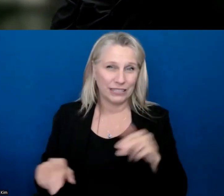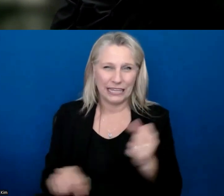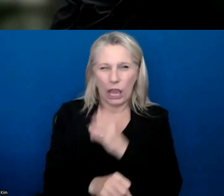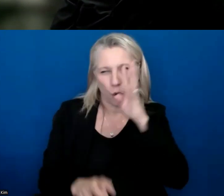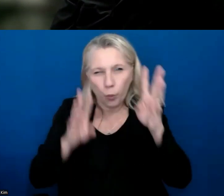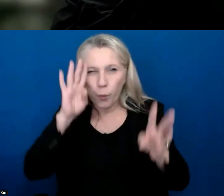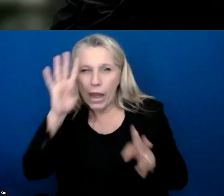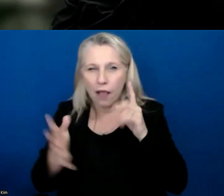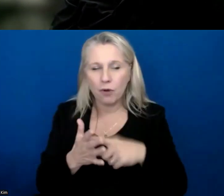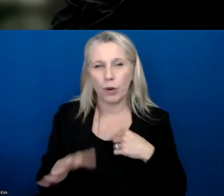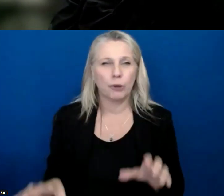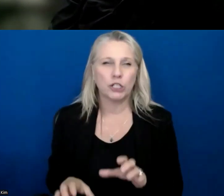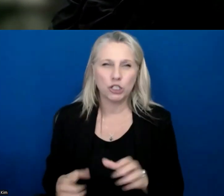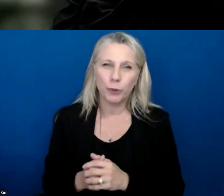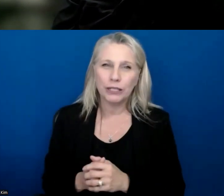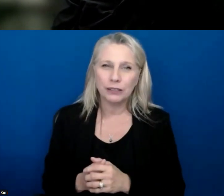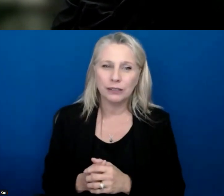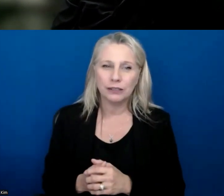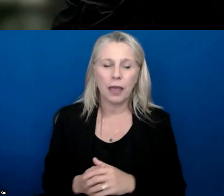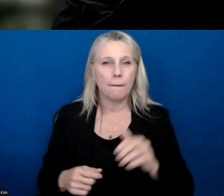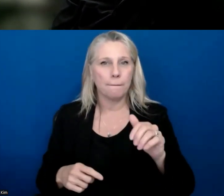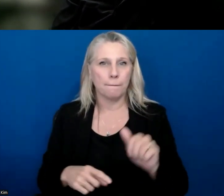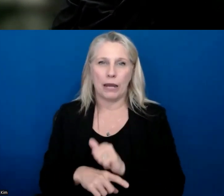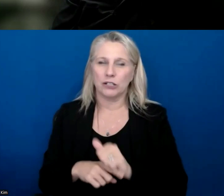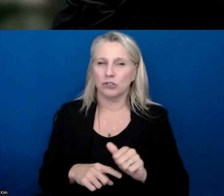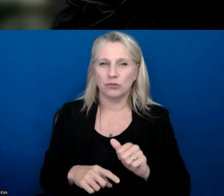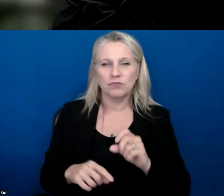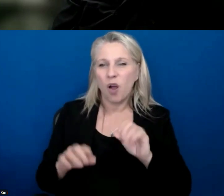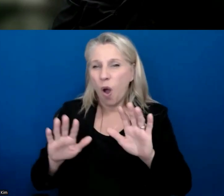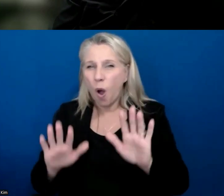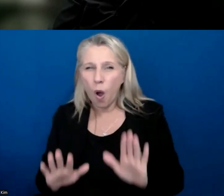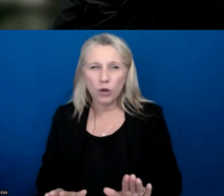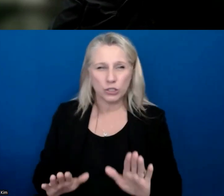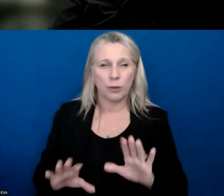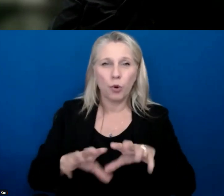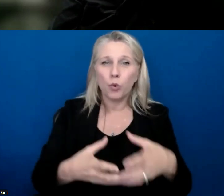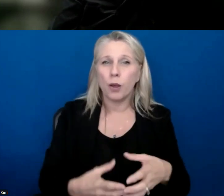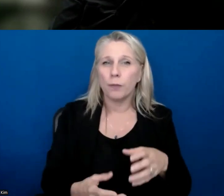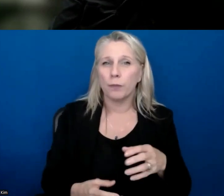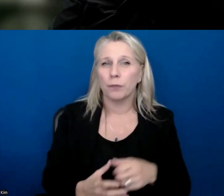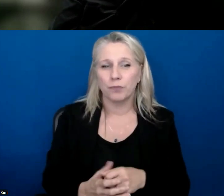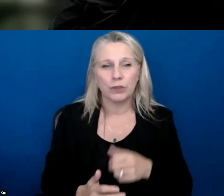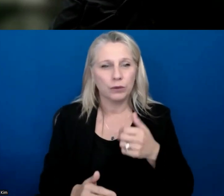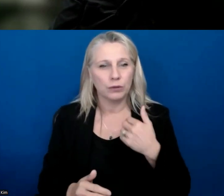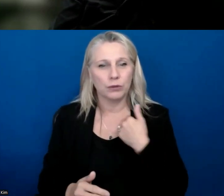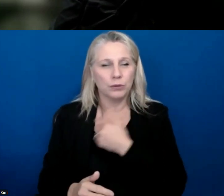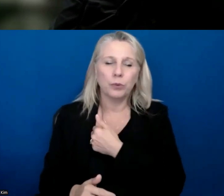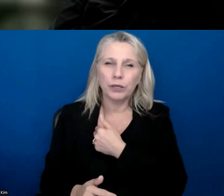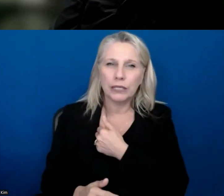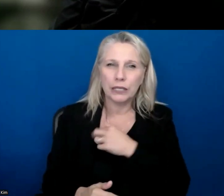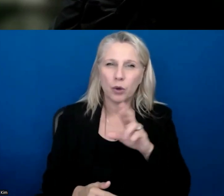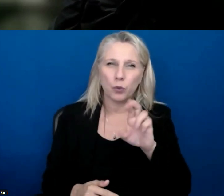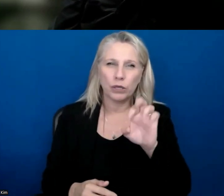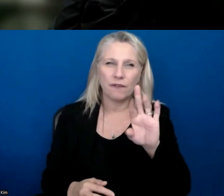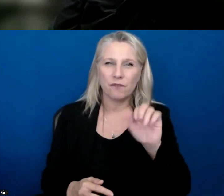of what we were doing, uh, and have this awesome group of young people who I'm serving, but we reframe social media and